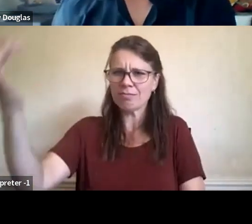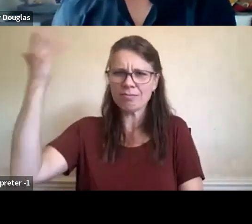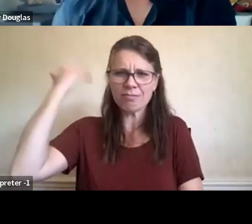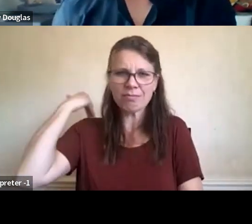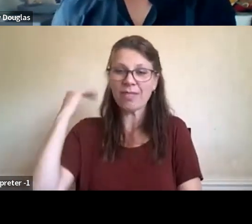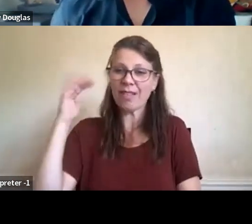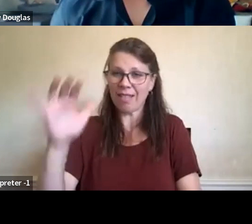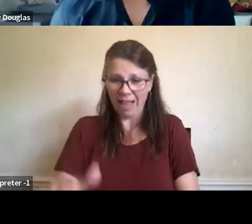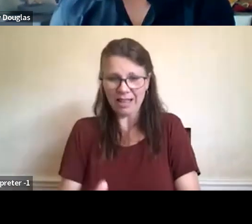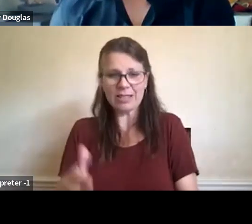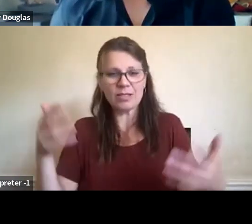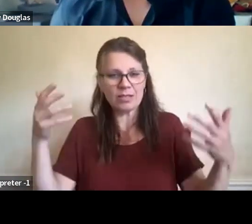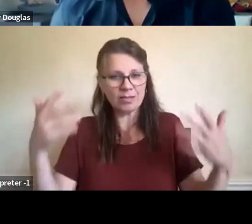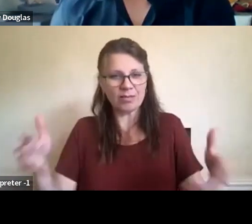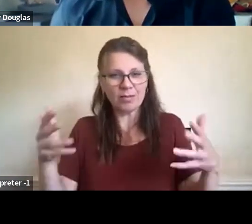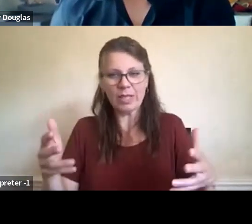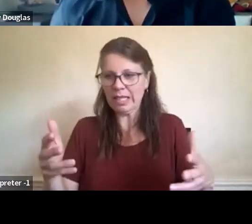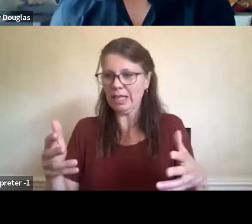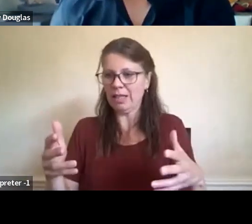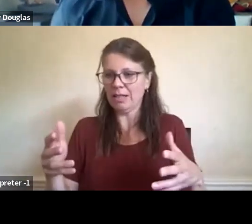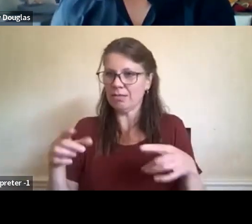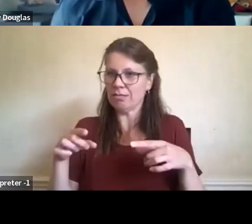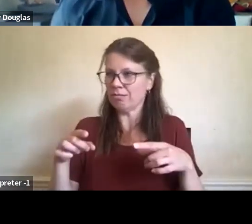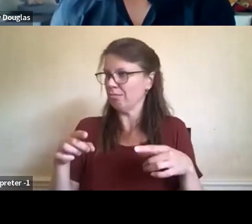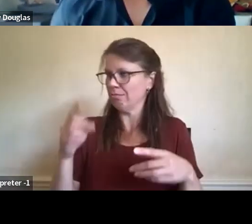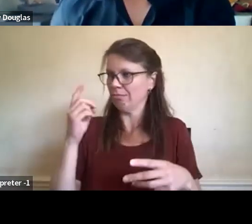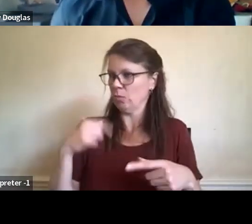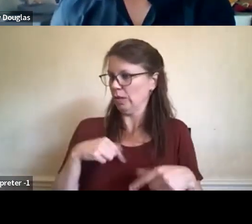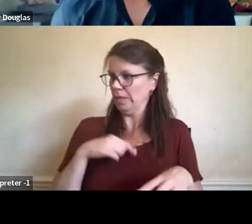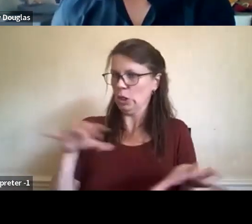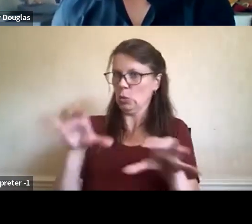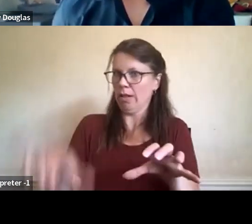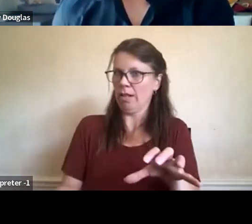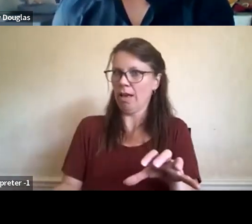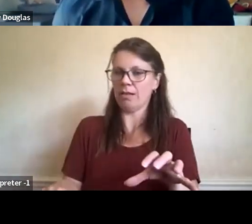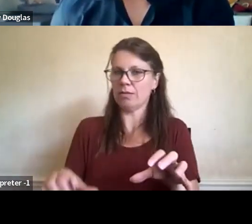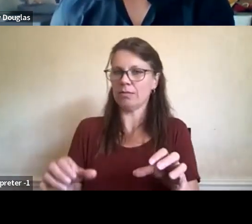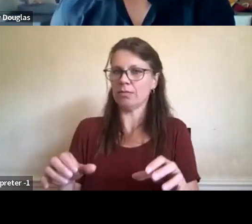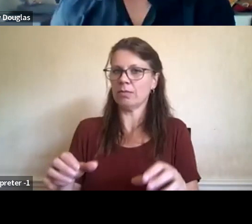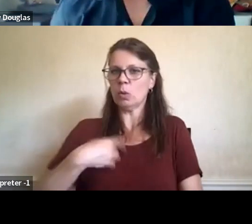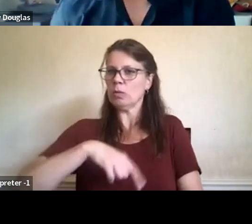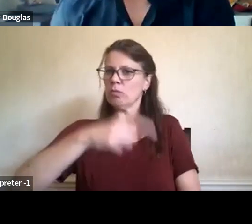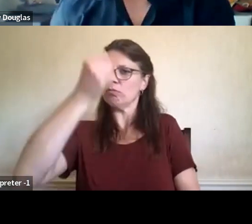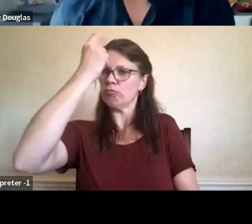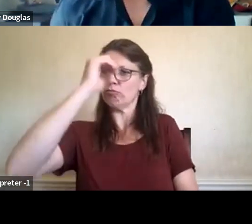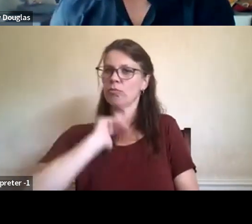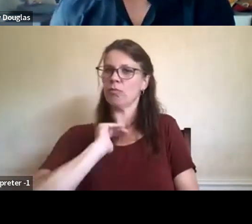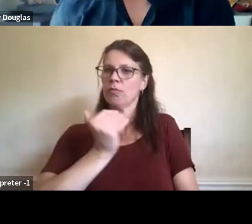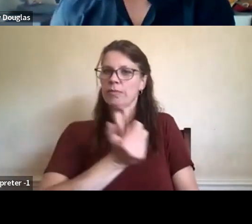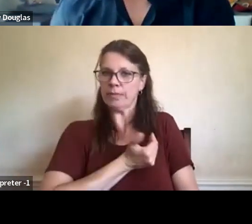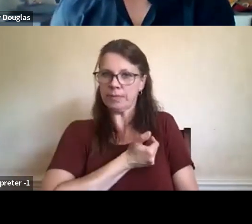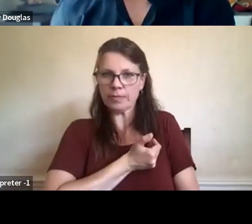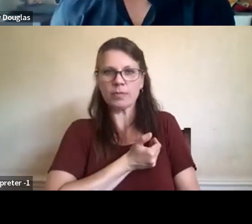And so we have come to understand our place through this long